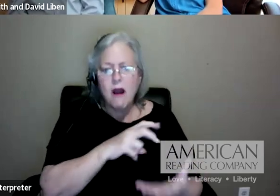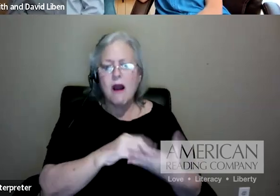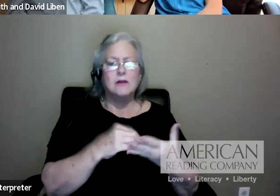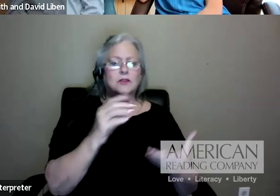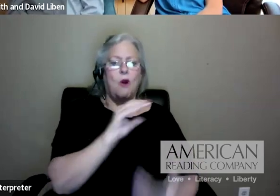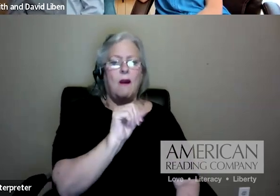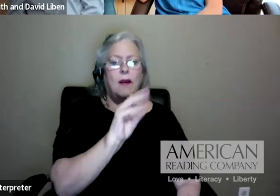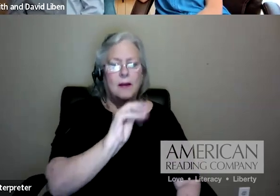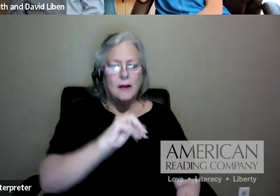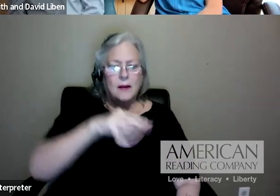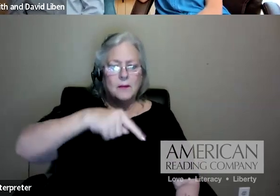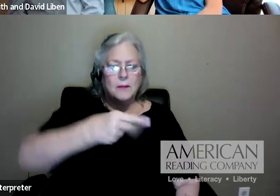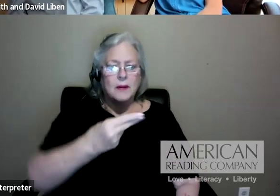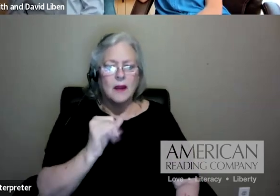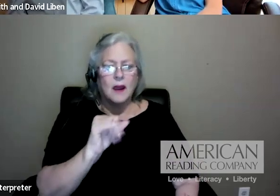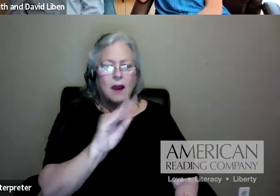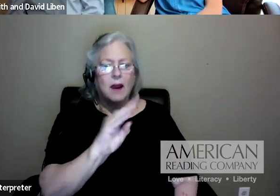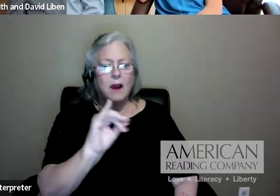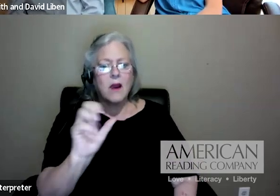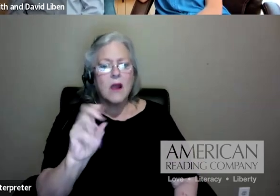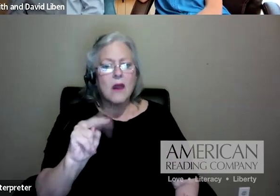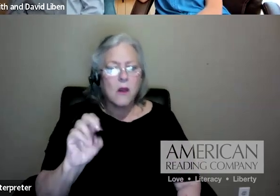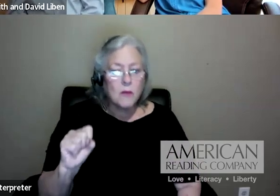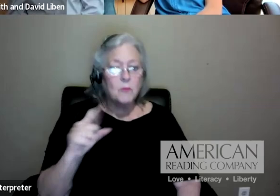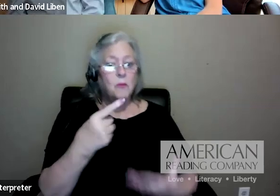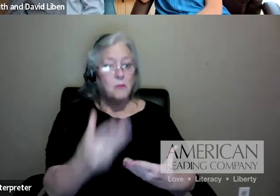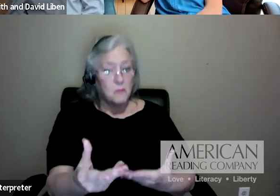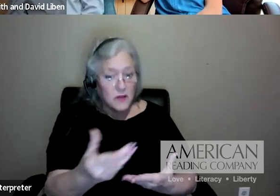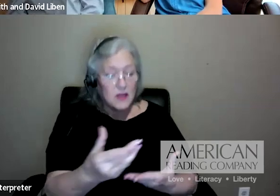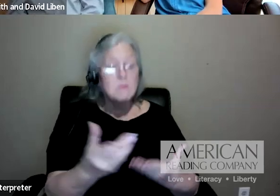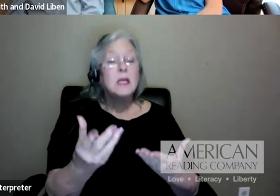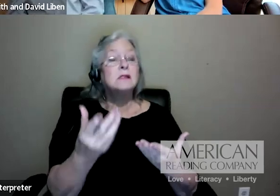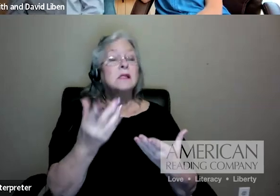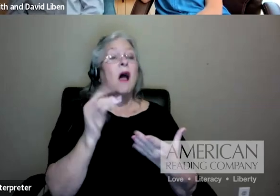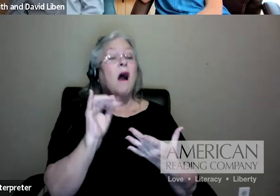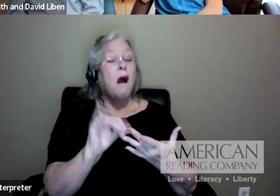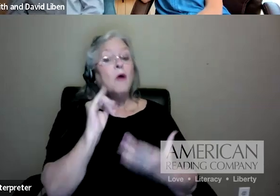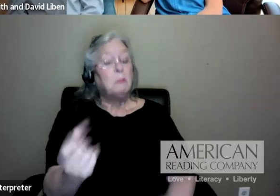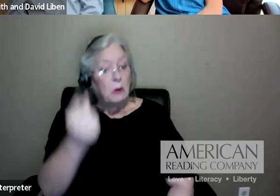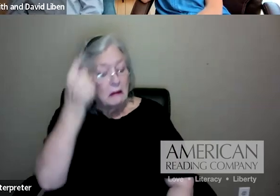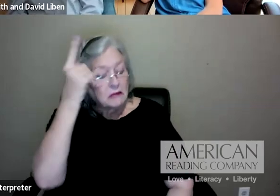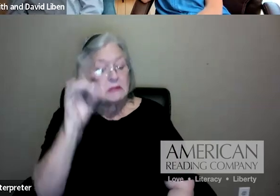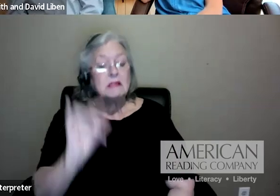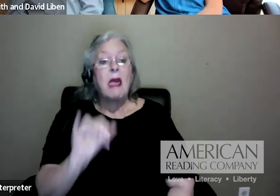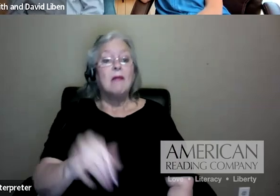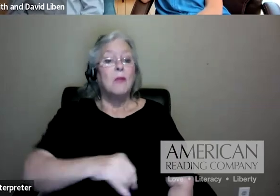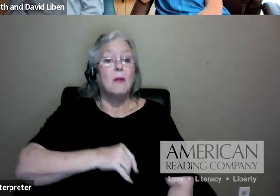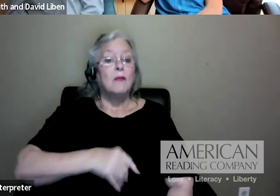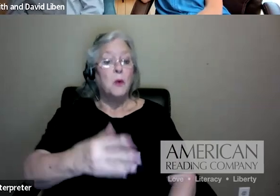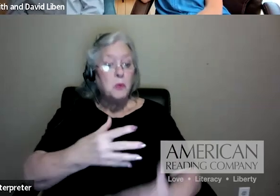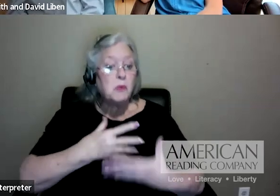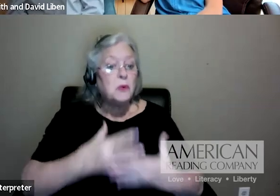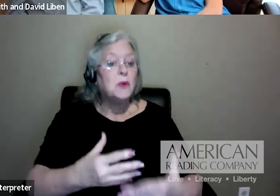moist, you'll probably pick up the meaning of the word moist, a tier two word, even if you haven't gotten to it, even if you haven't seen it before,